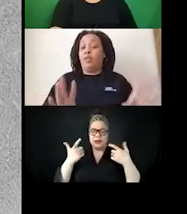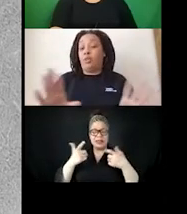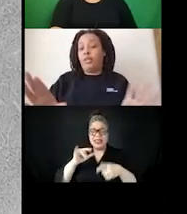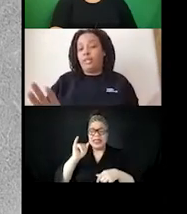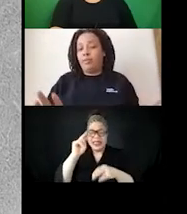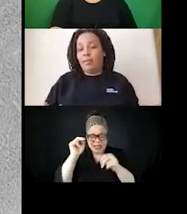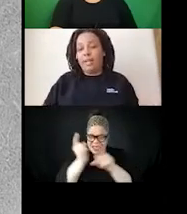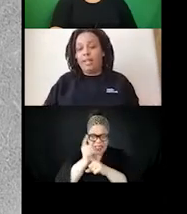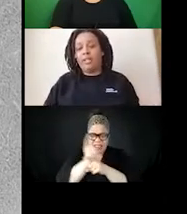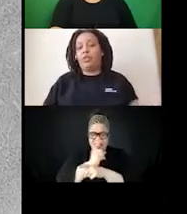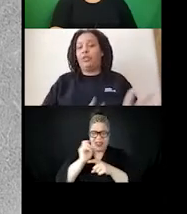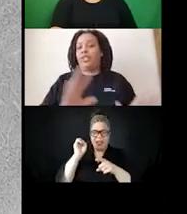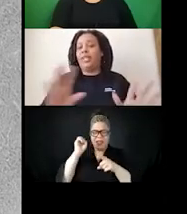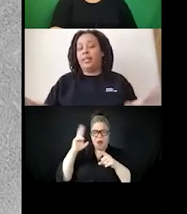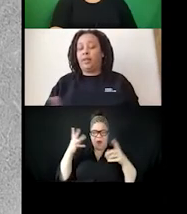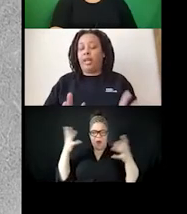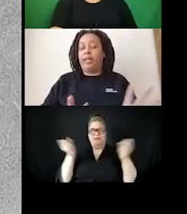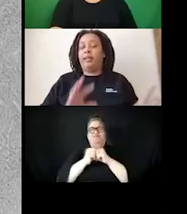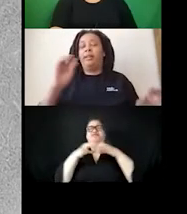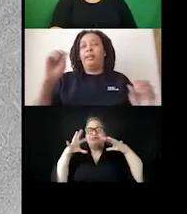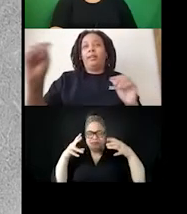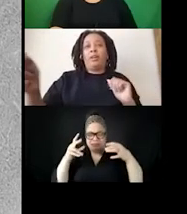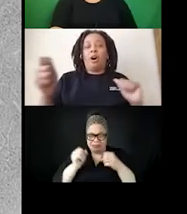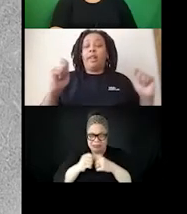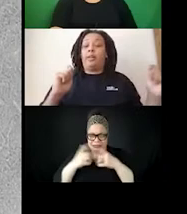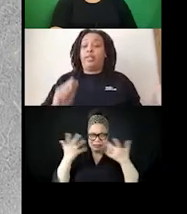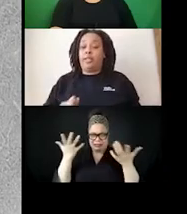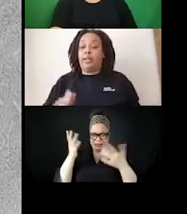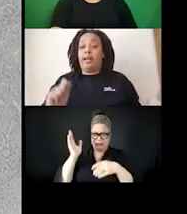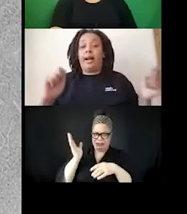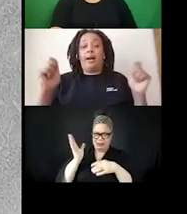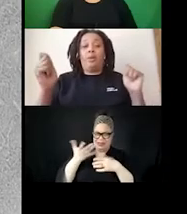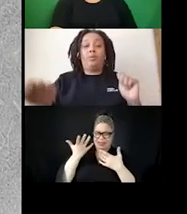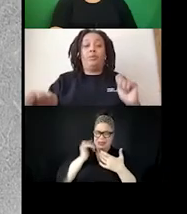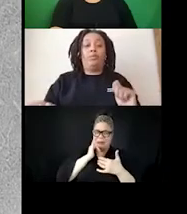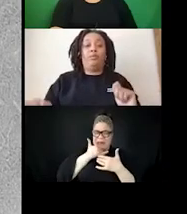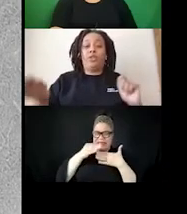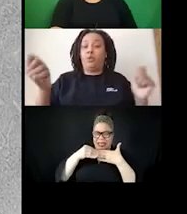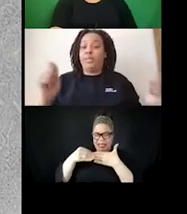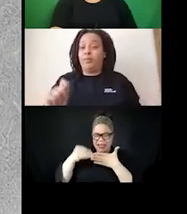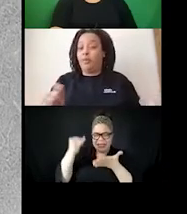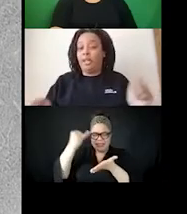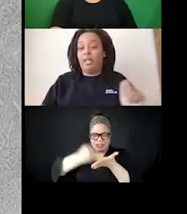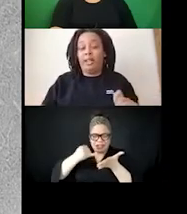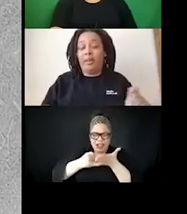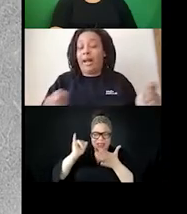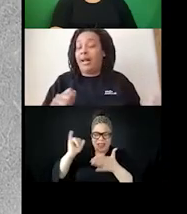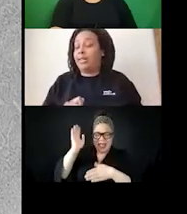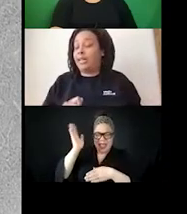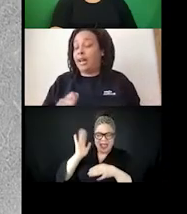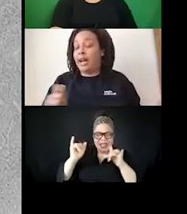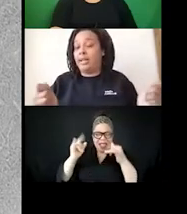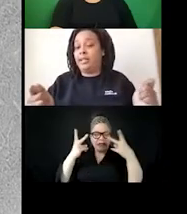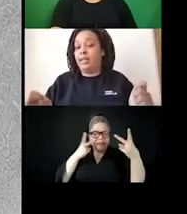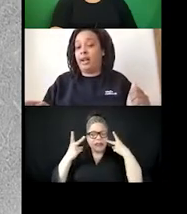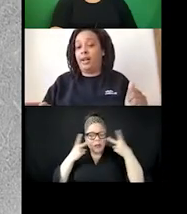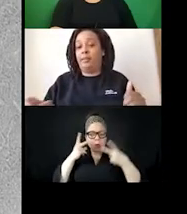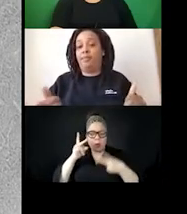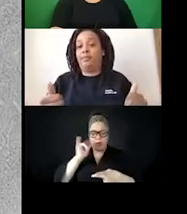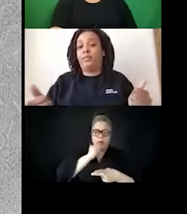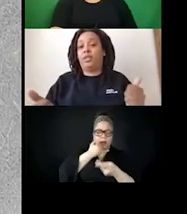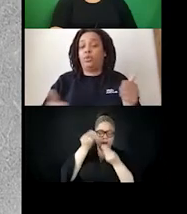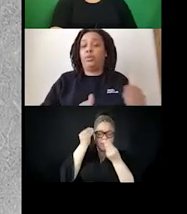talk about visual disinformation. So you'll see a lot of like call outs to how visual misinformation in the past has,